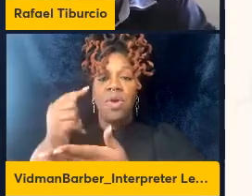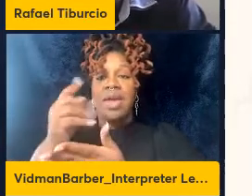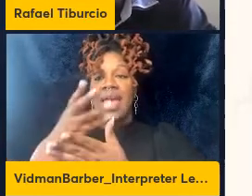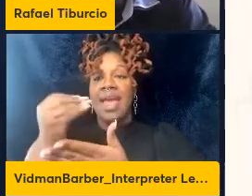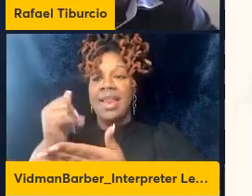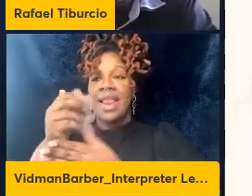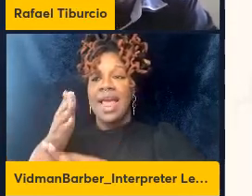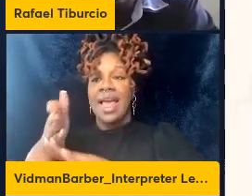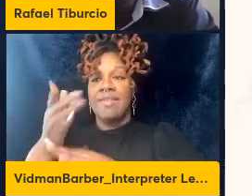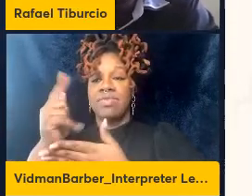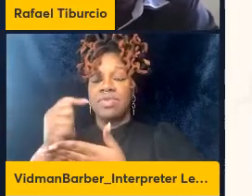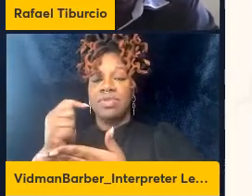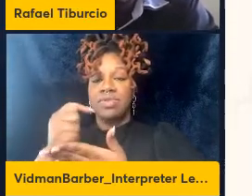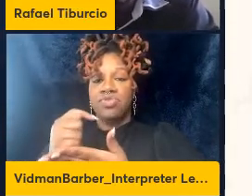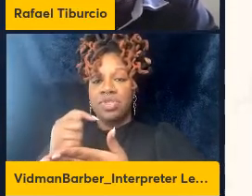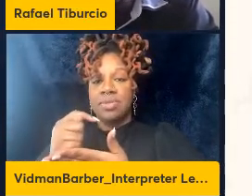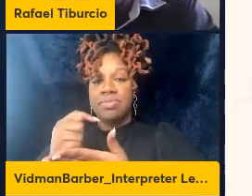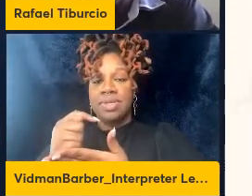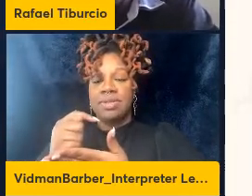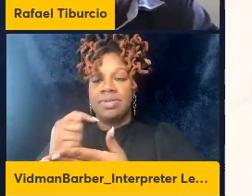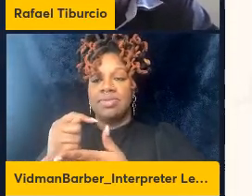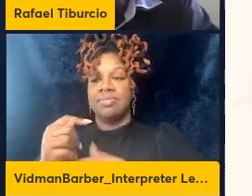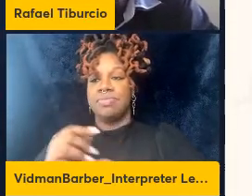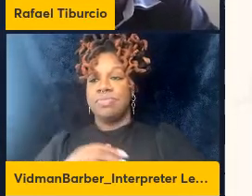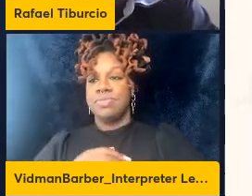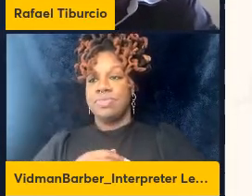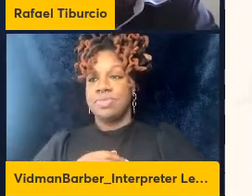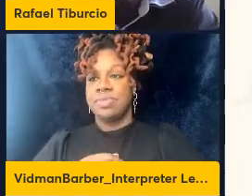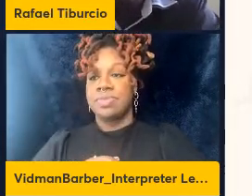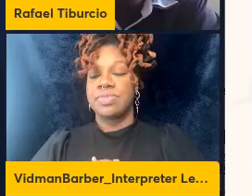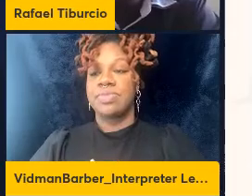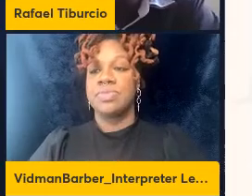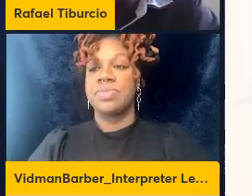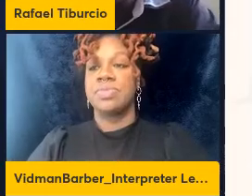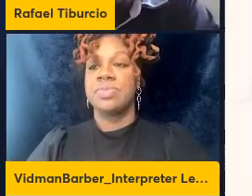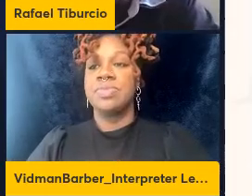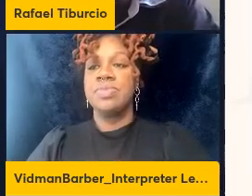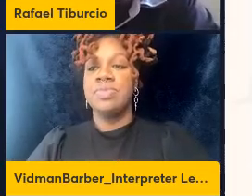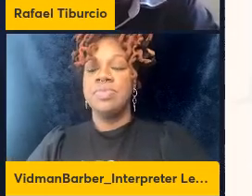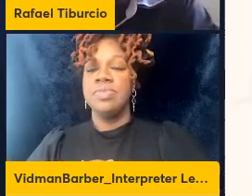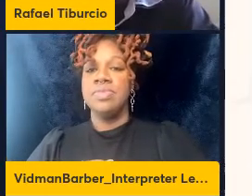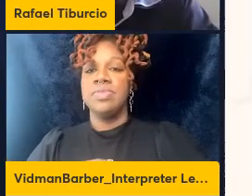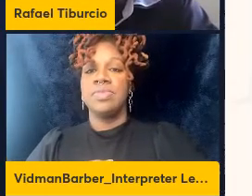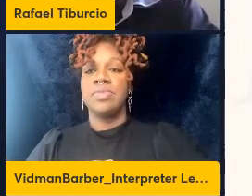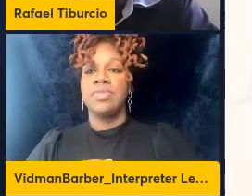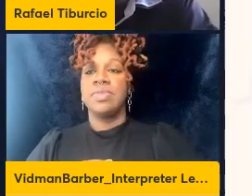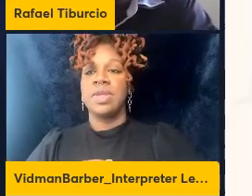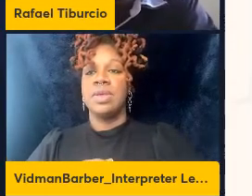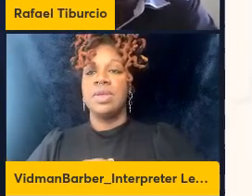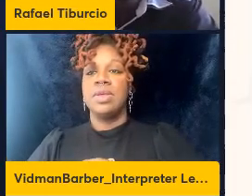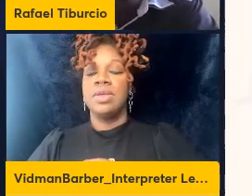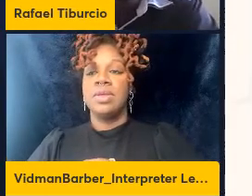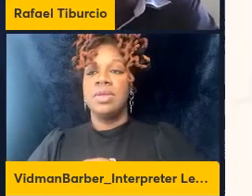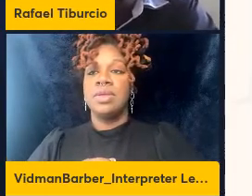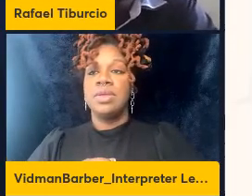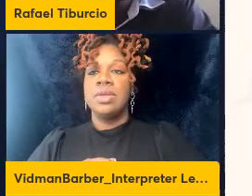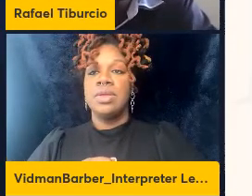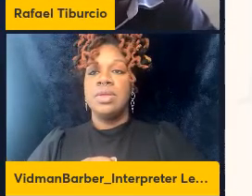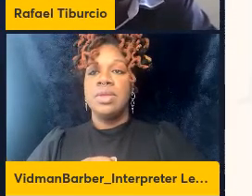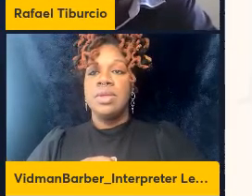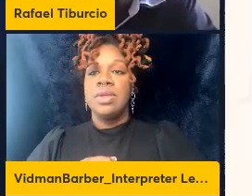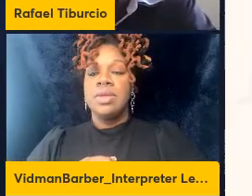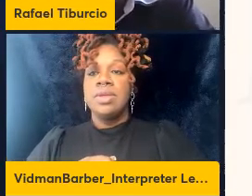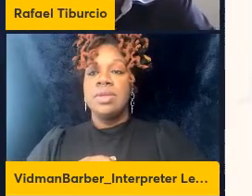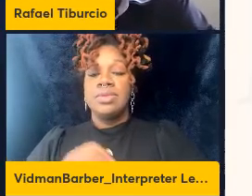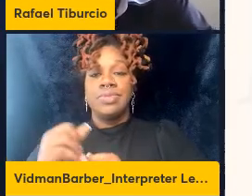central memory cells expressing this chymoconic receptor and the naive population and what we can see